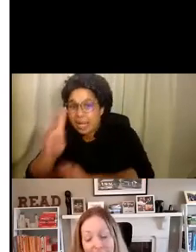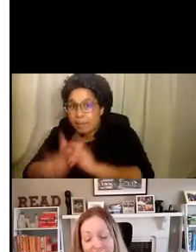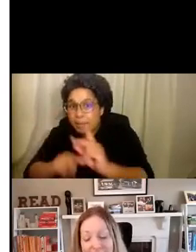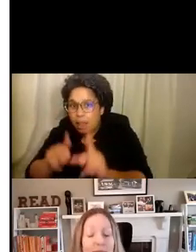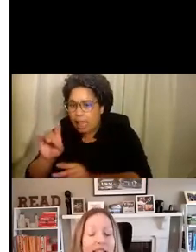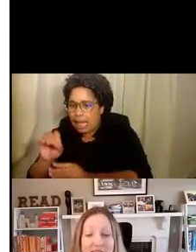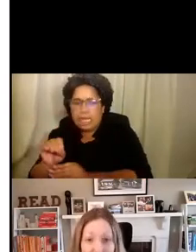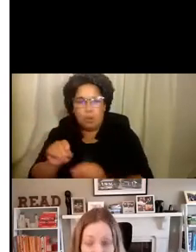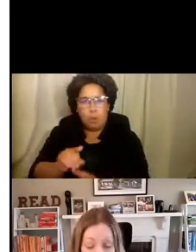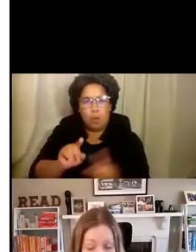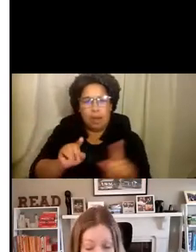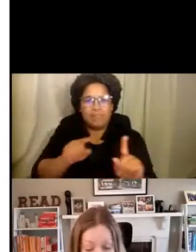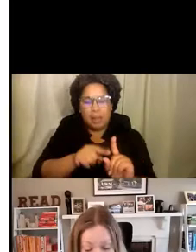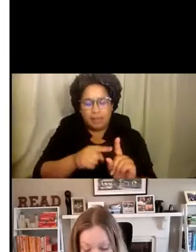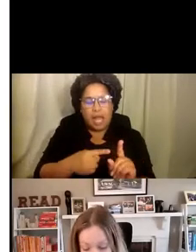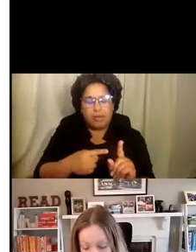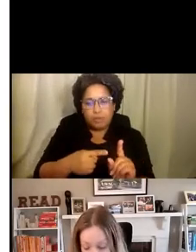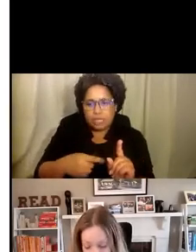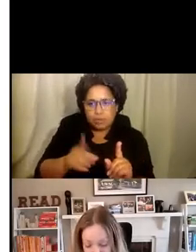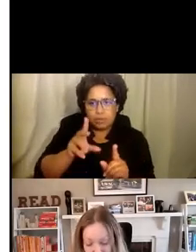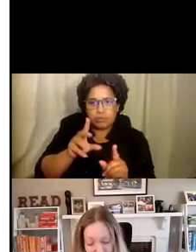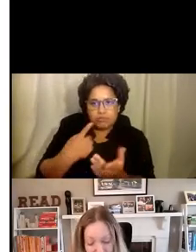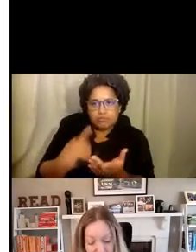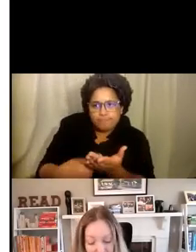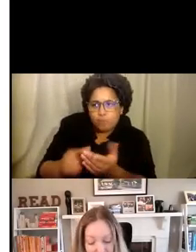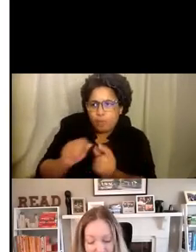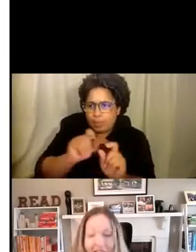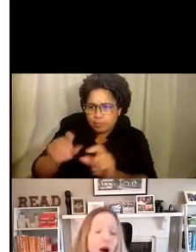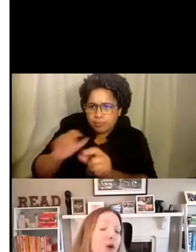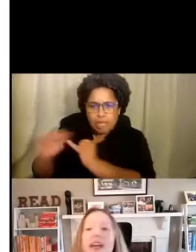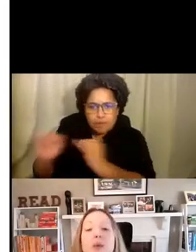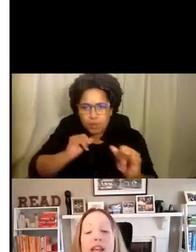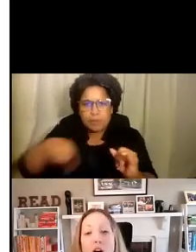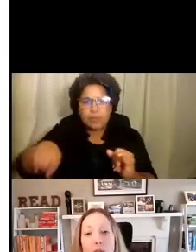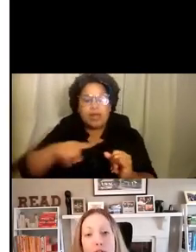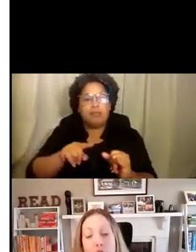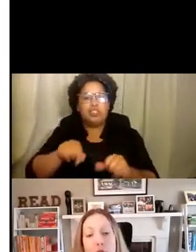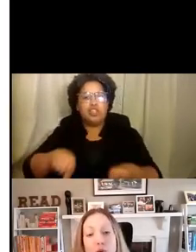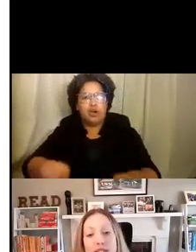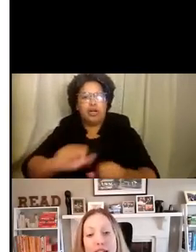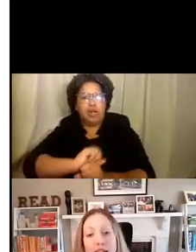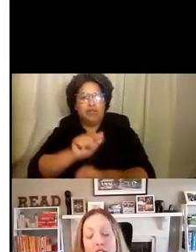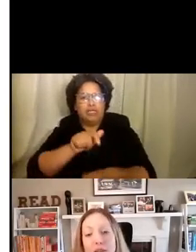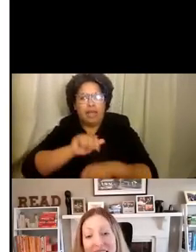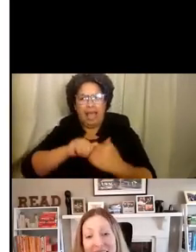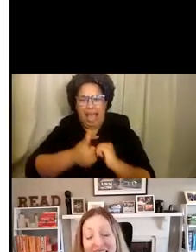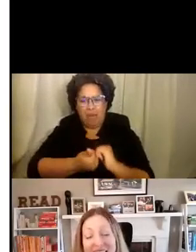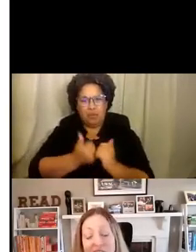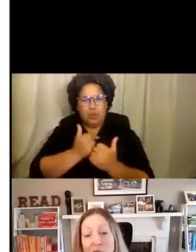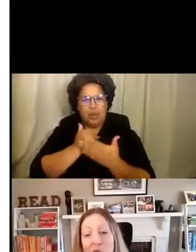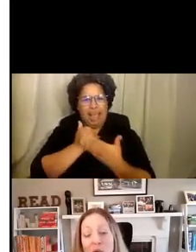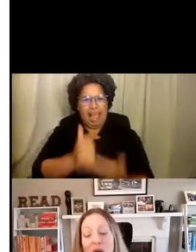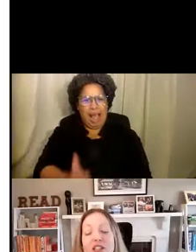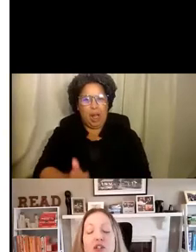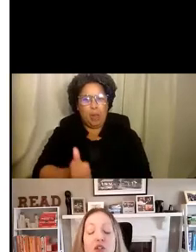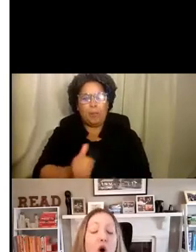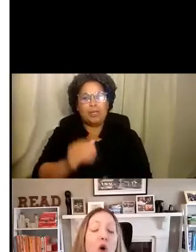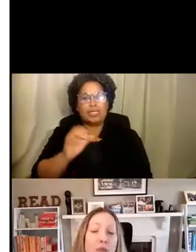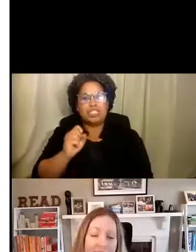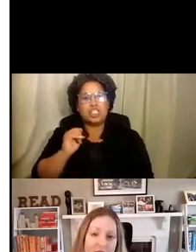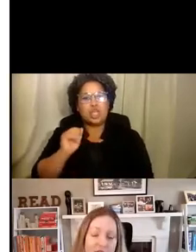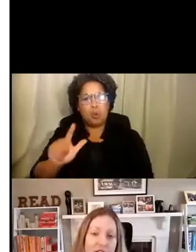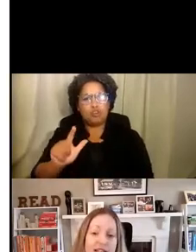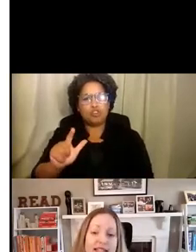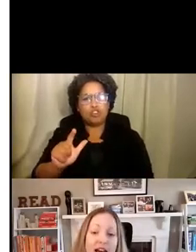work in the midst of COVID to figure out how can we help the social sector plan when